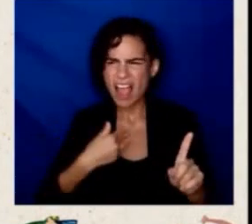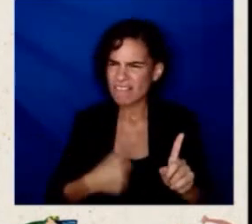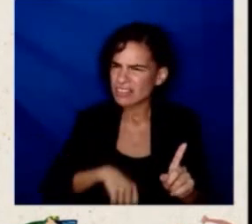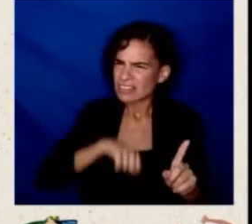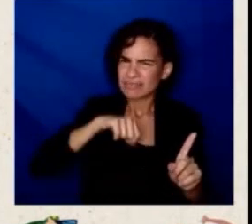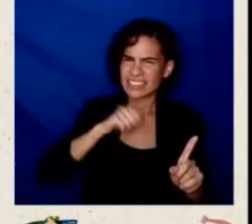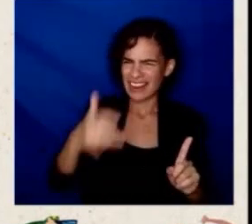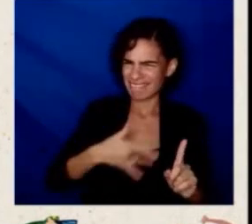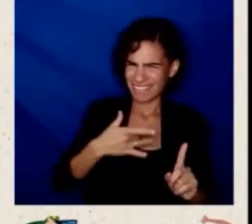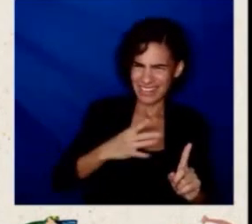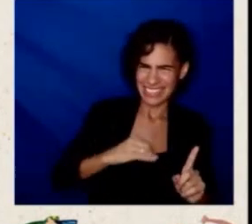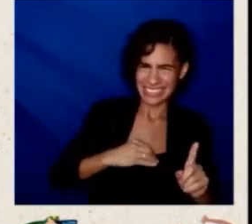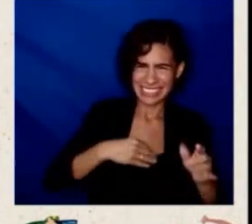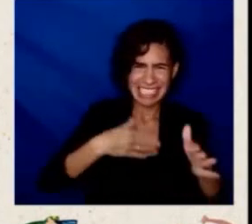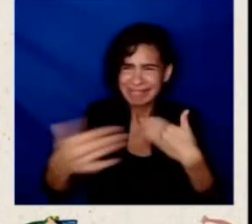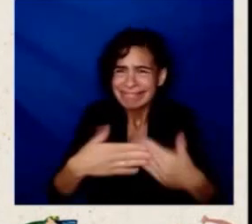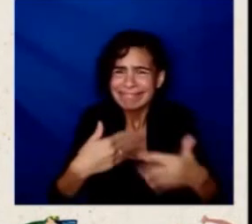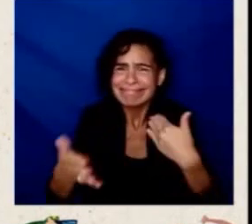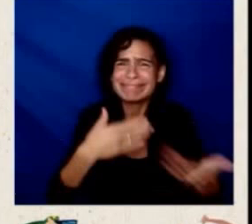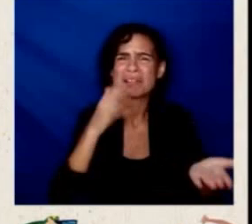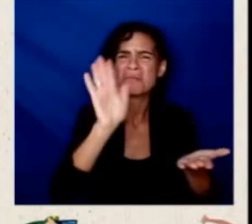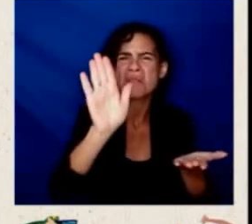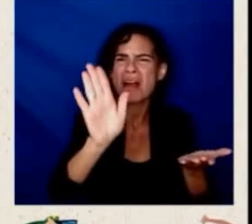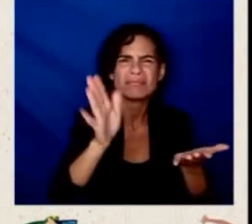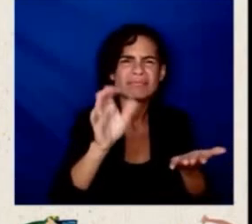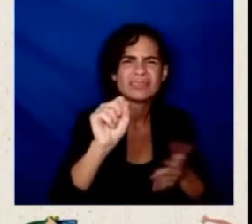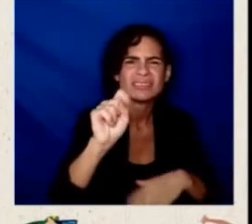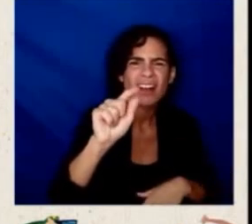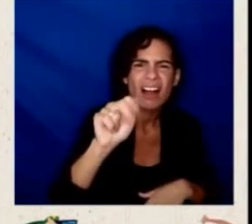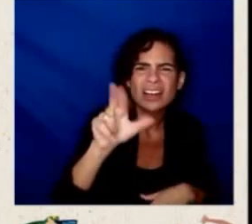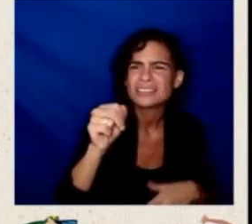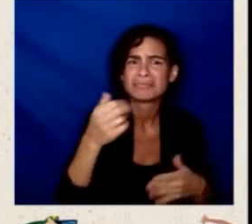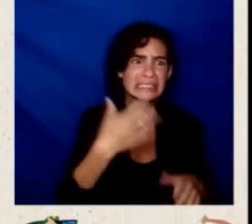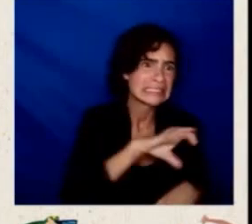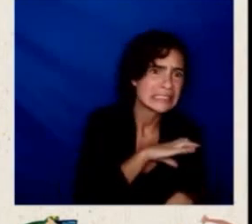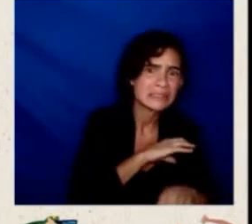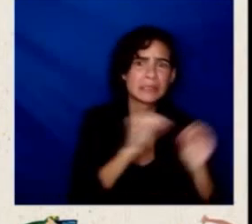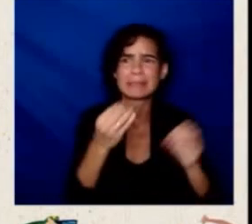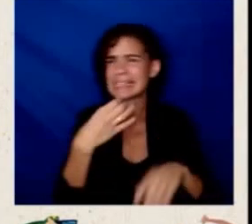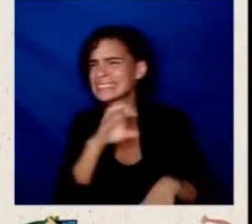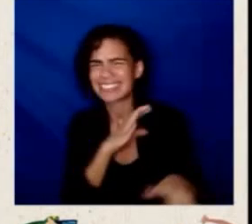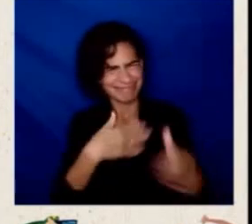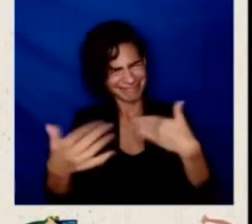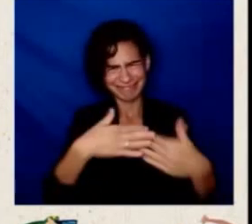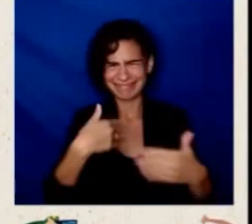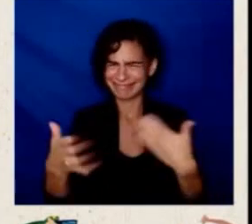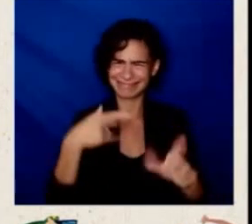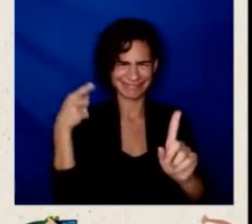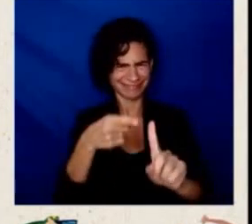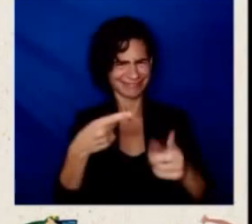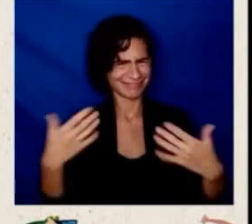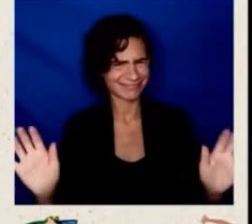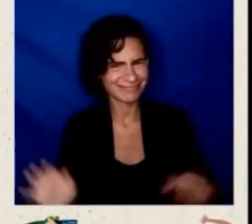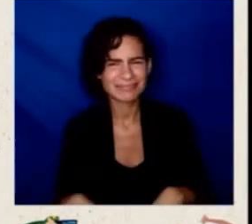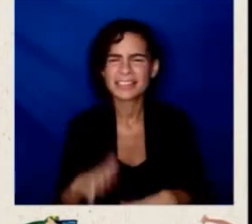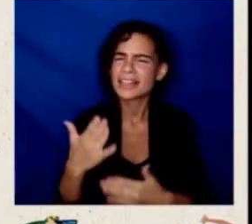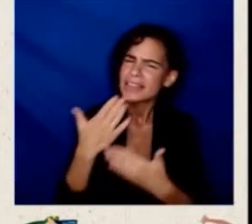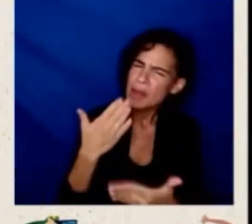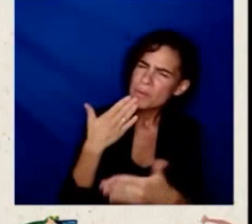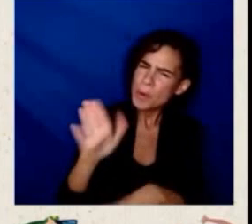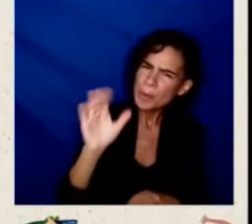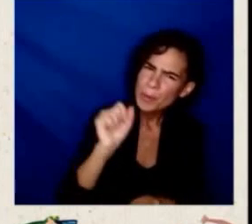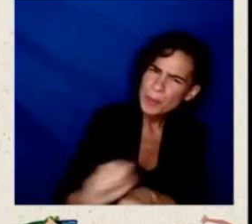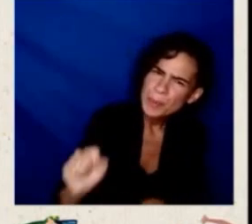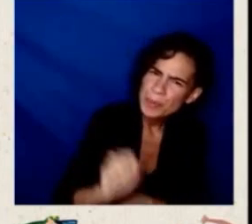thanks so much and congratulations again and I know you'll be an important voice in spreading the power of citizenship.